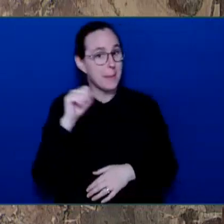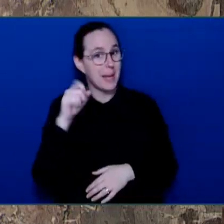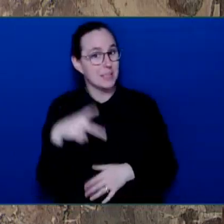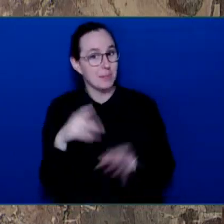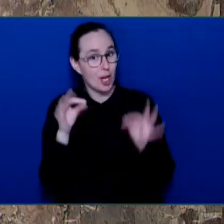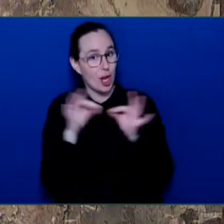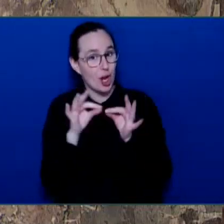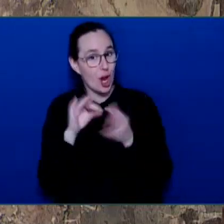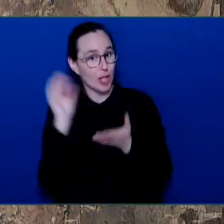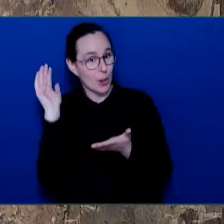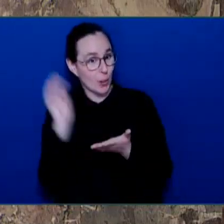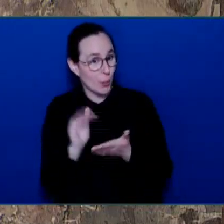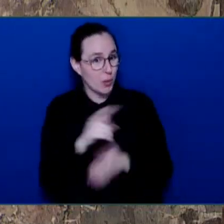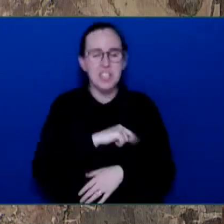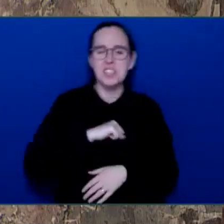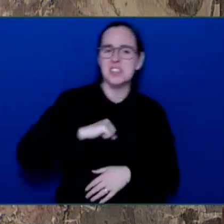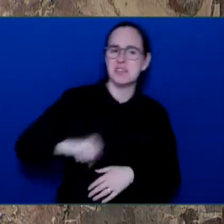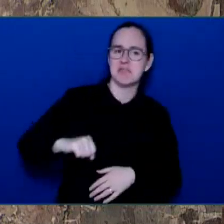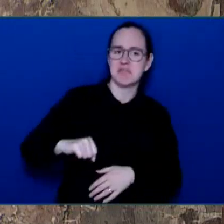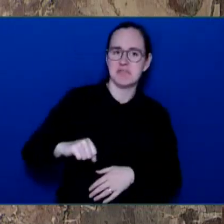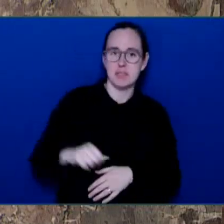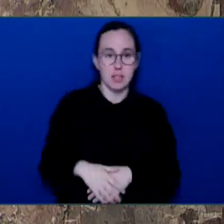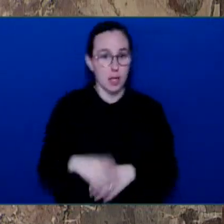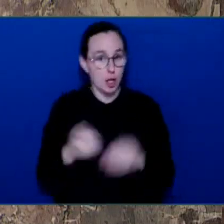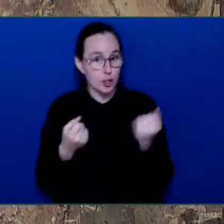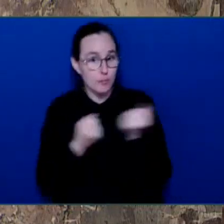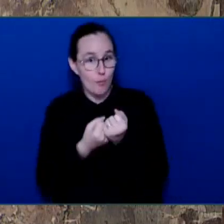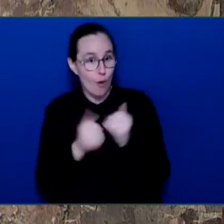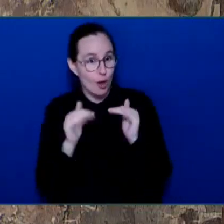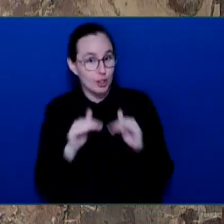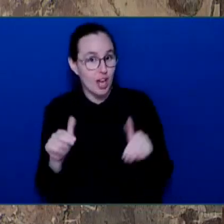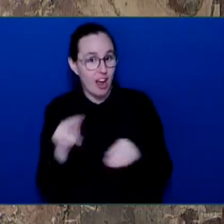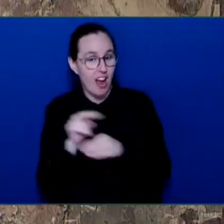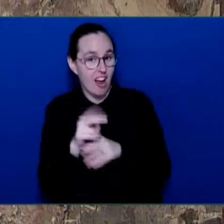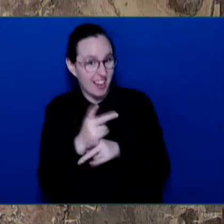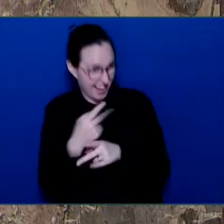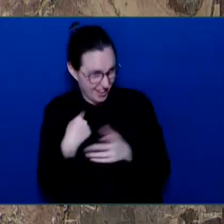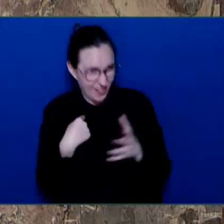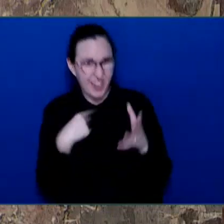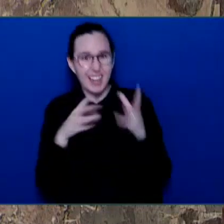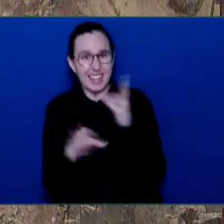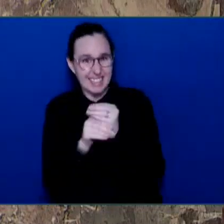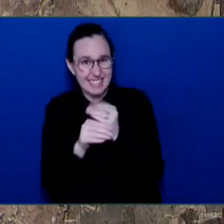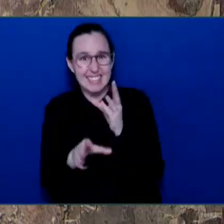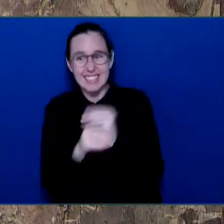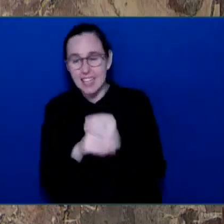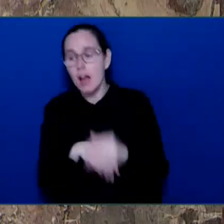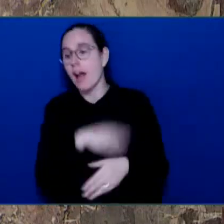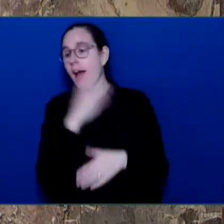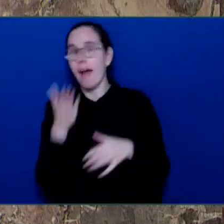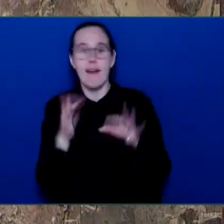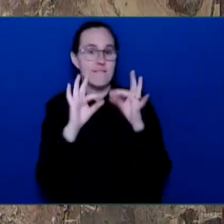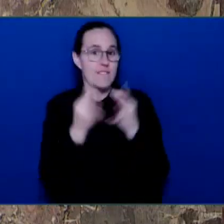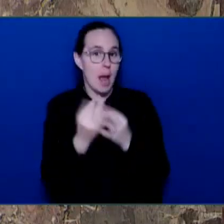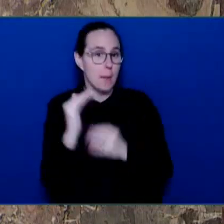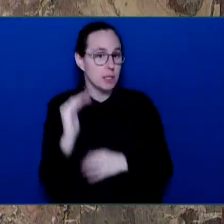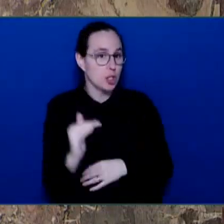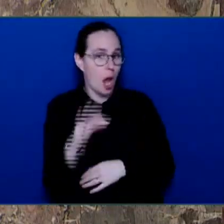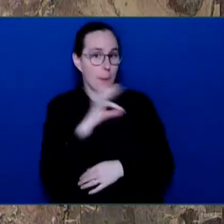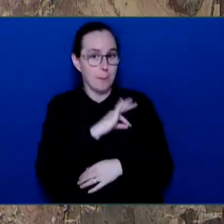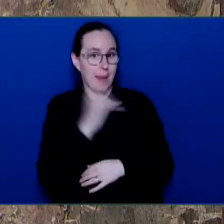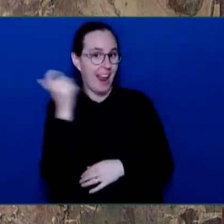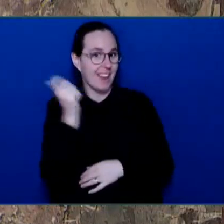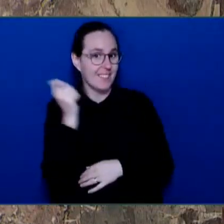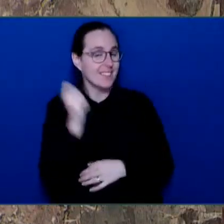benefit increase. We are taking action to support families in BC, and we are building a strong clean energy